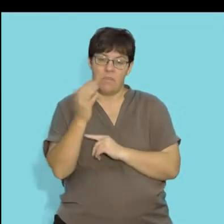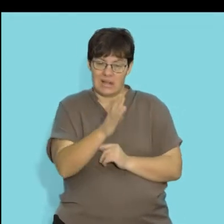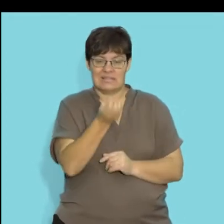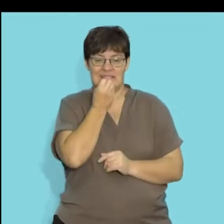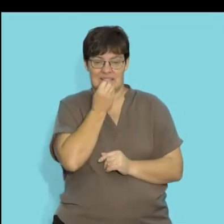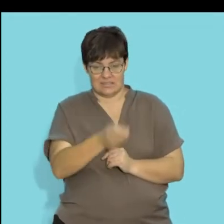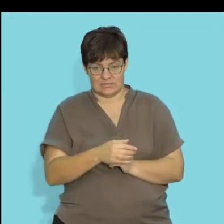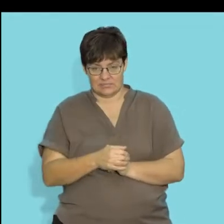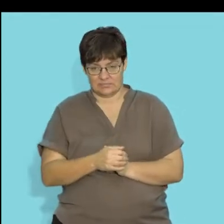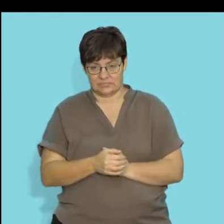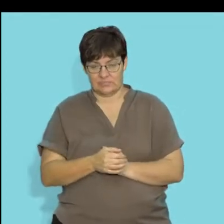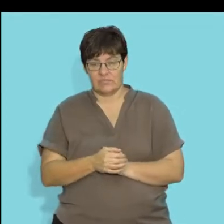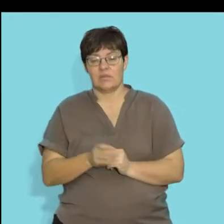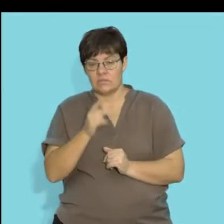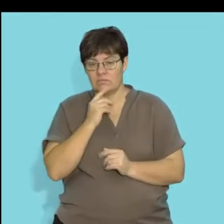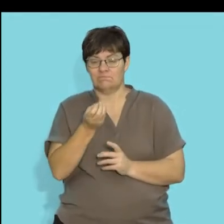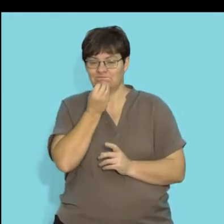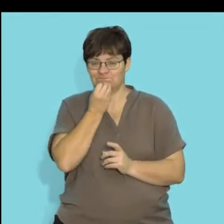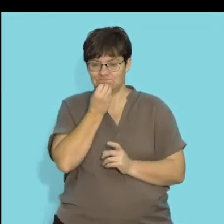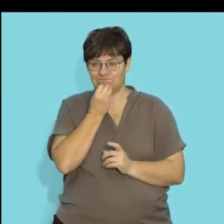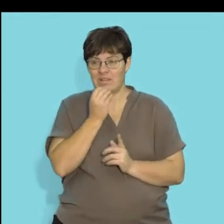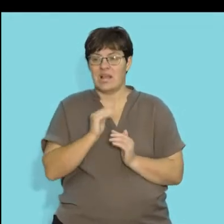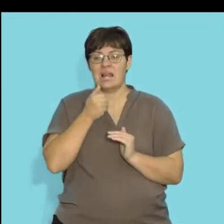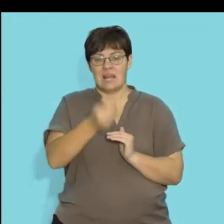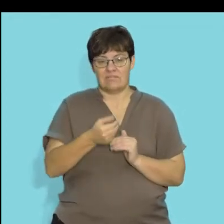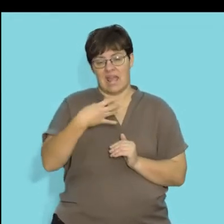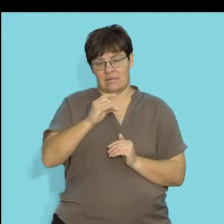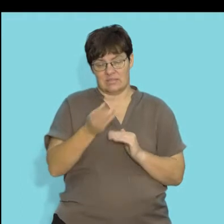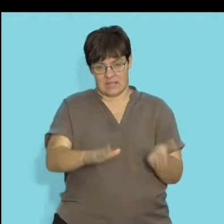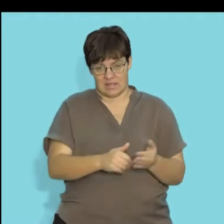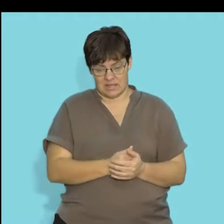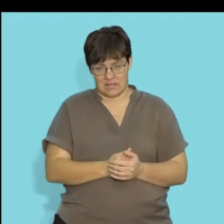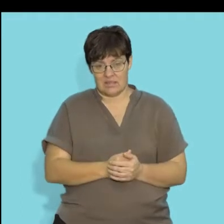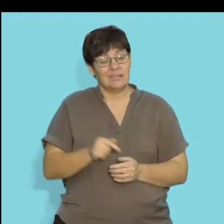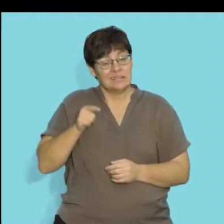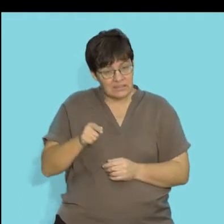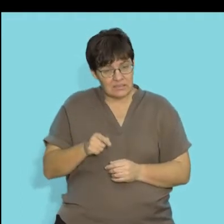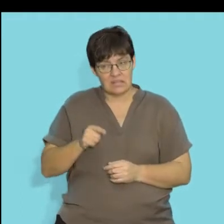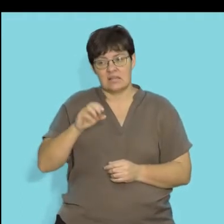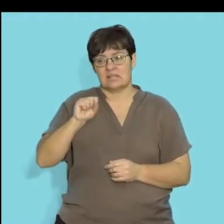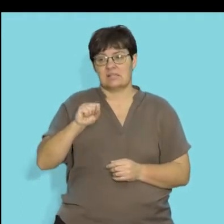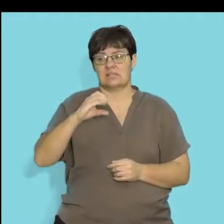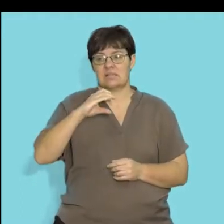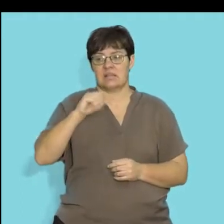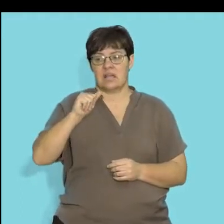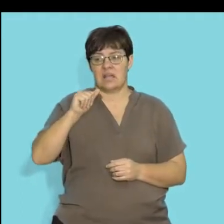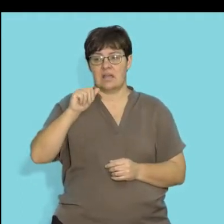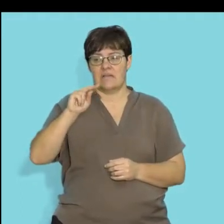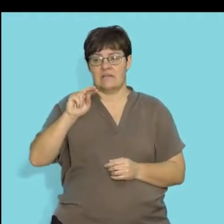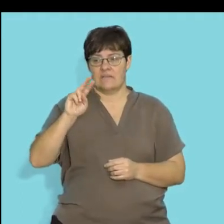plants. And so, these have the ability to consume the remains of dead animals and plants. And we refer to them as scavengers.